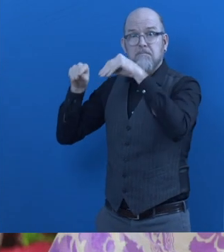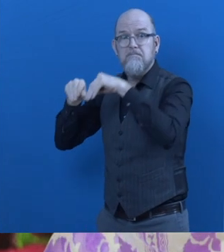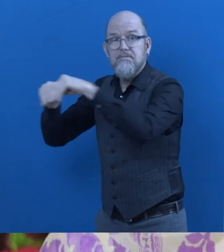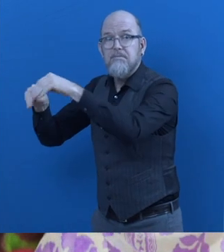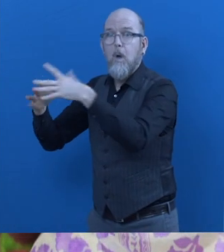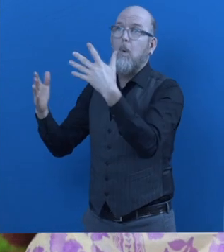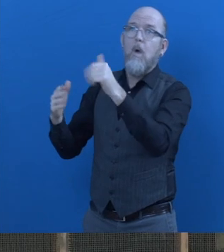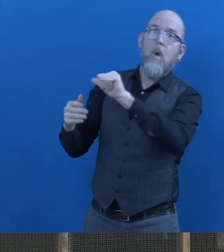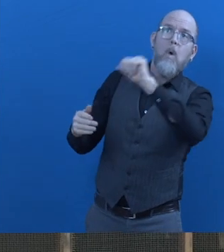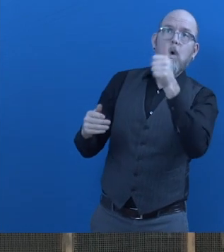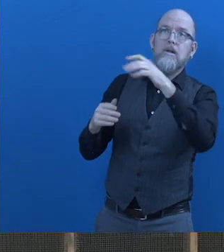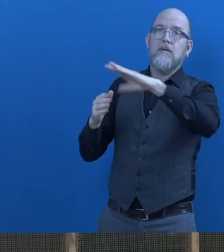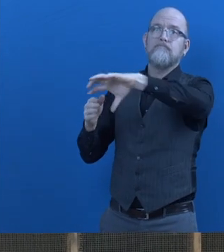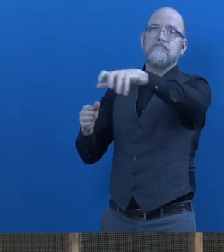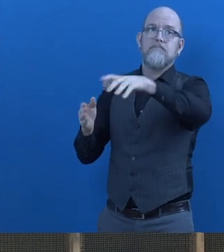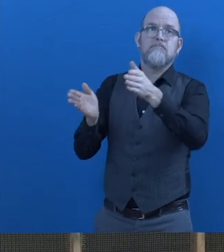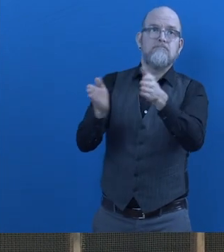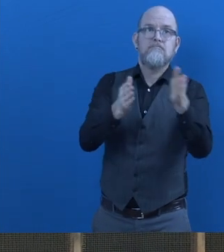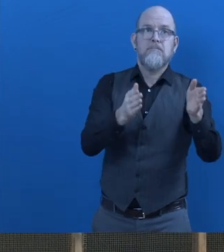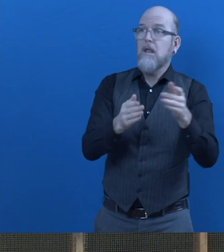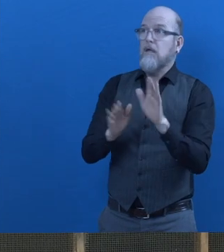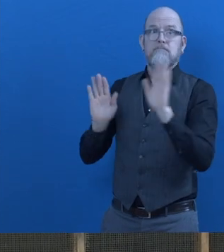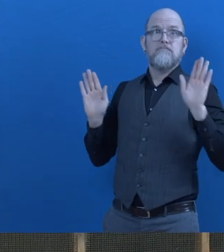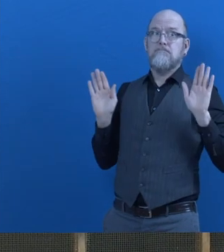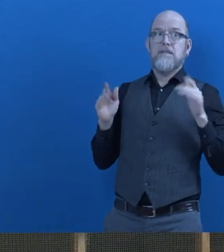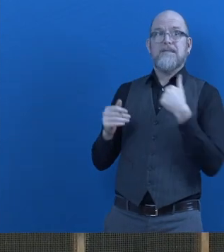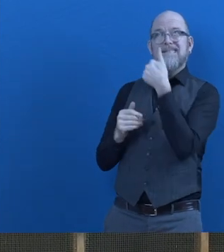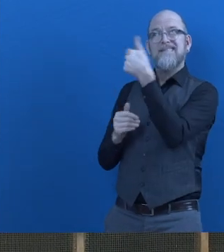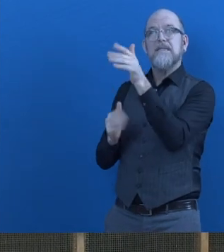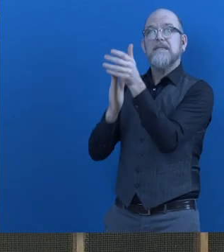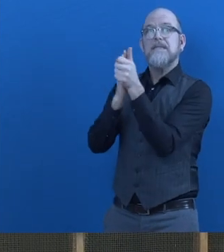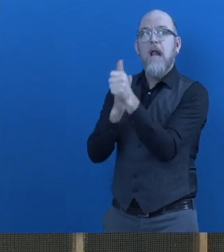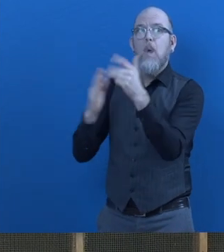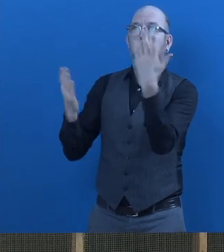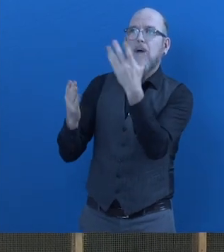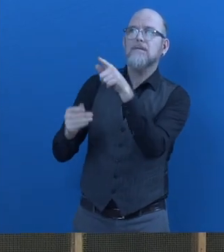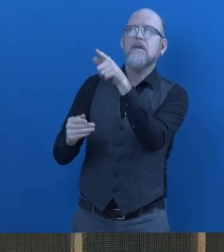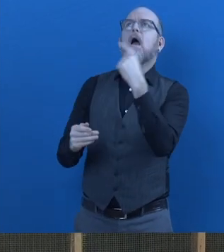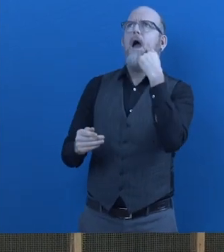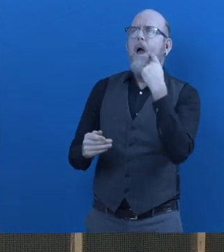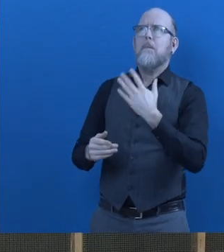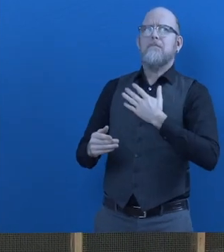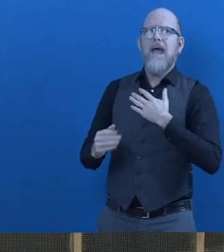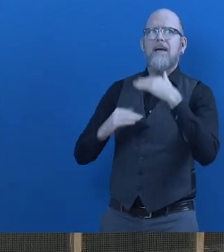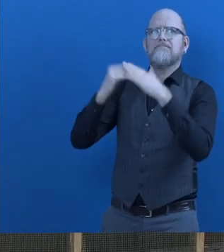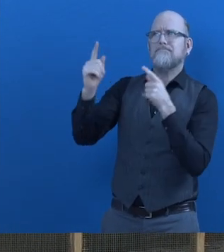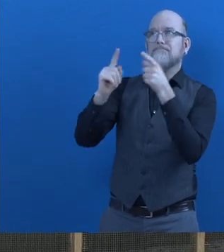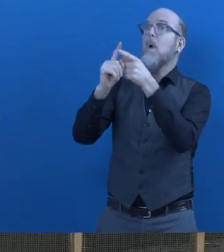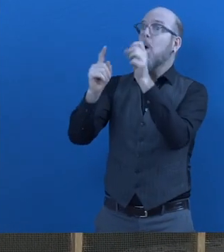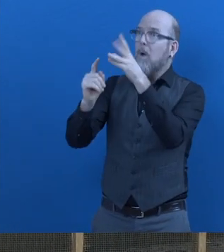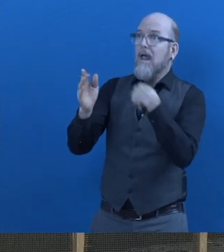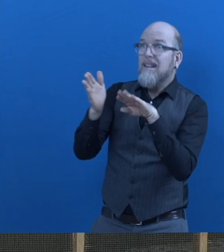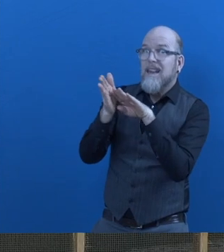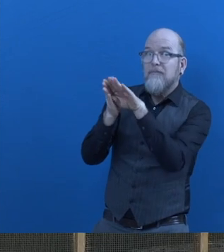old farm sector we're identifying their skills then developing their skills then after